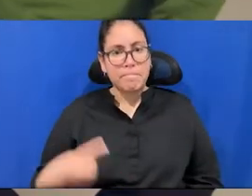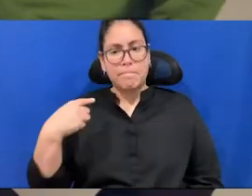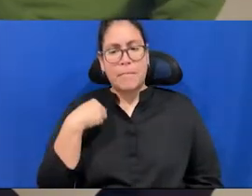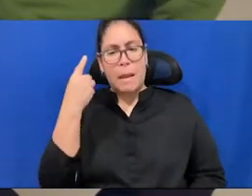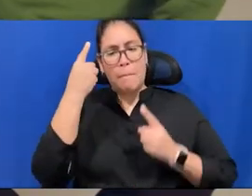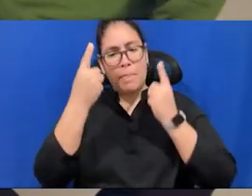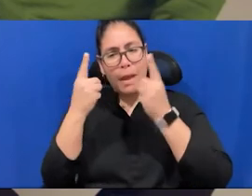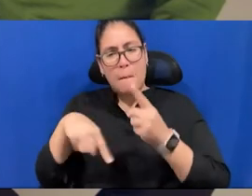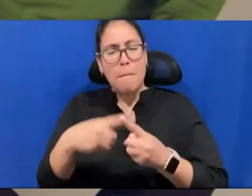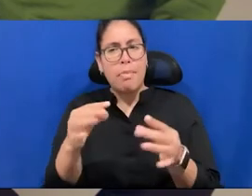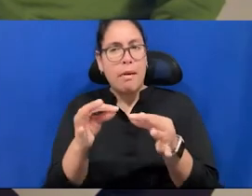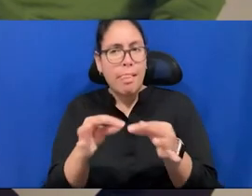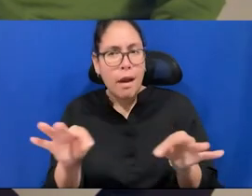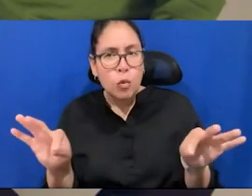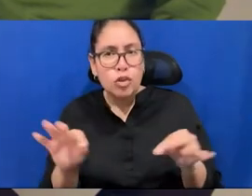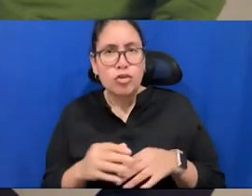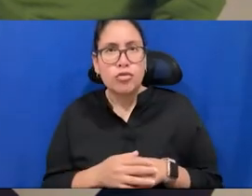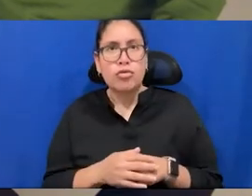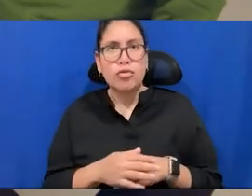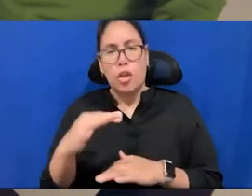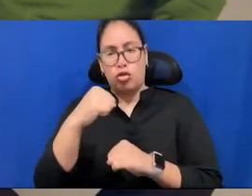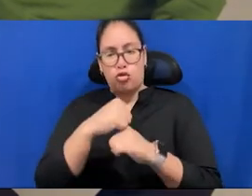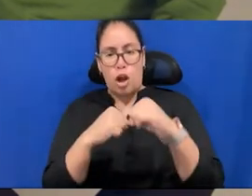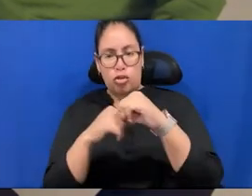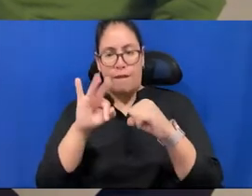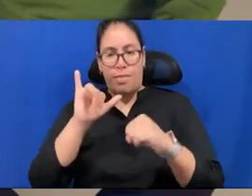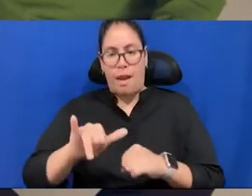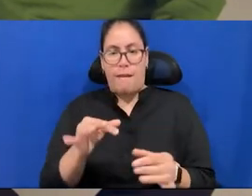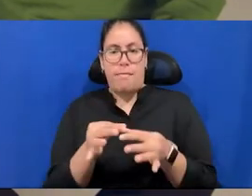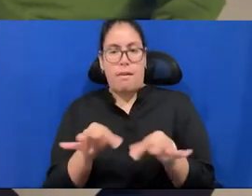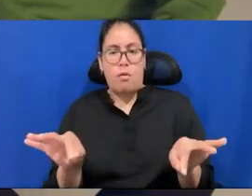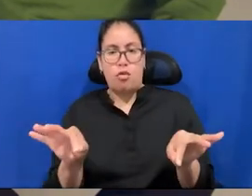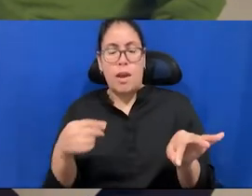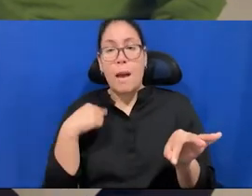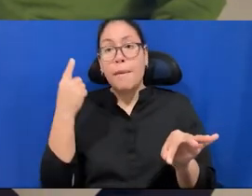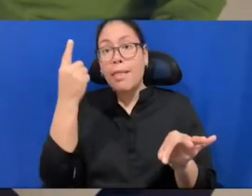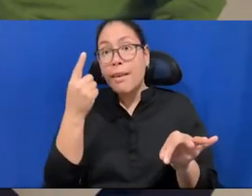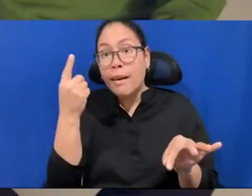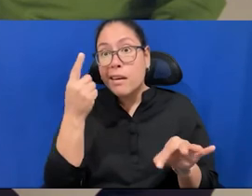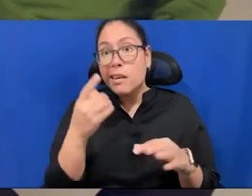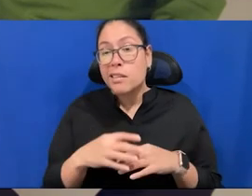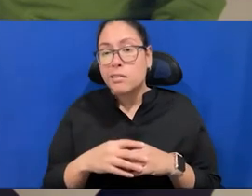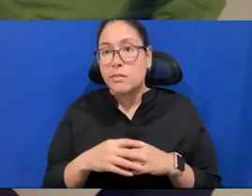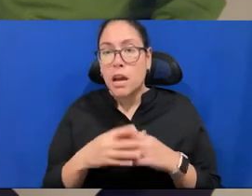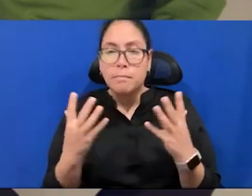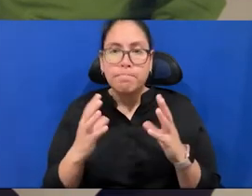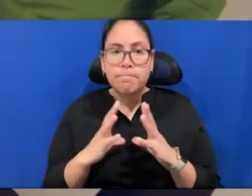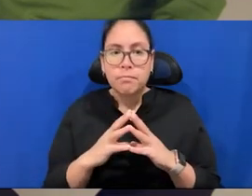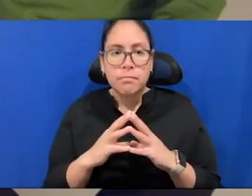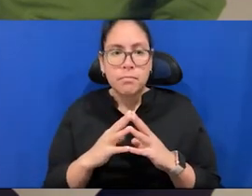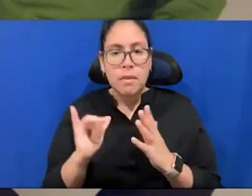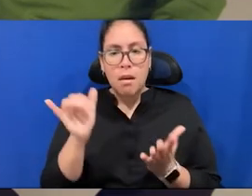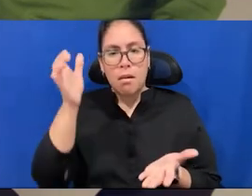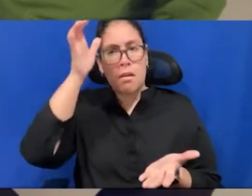the structure of the language. And in that case, I'm thinking, because the, kind of the concert, which I don't know if it's a concert.